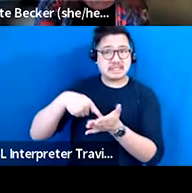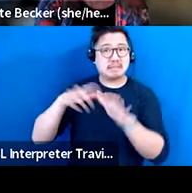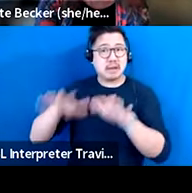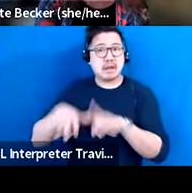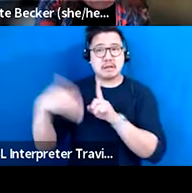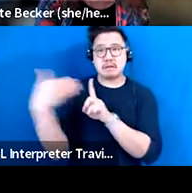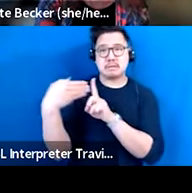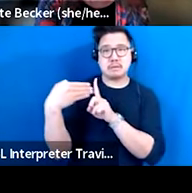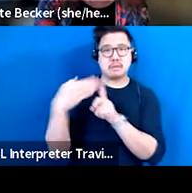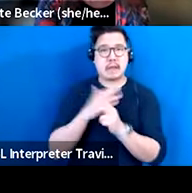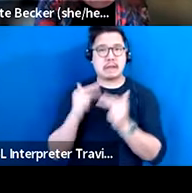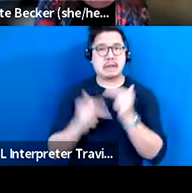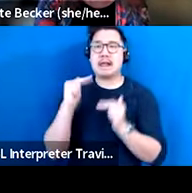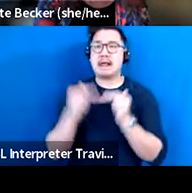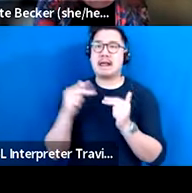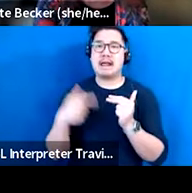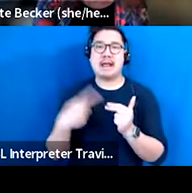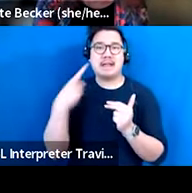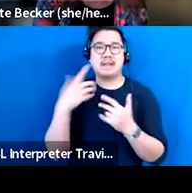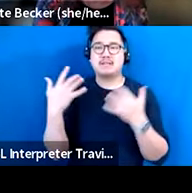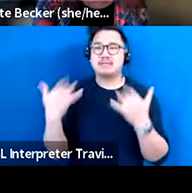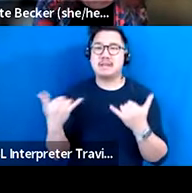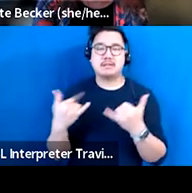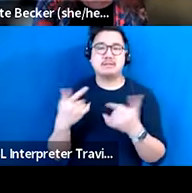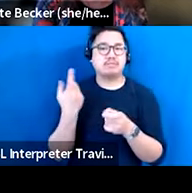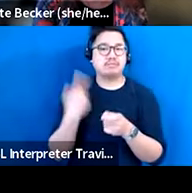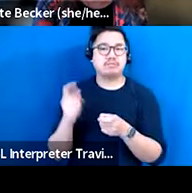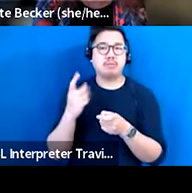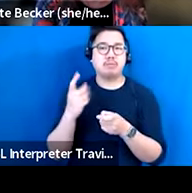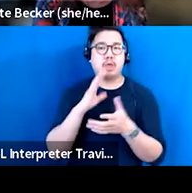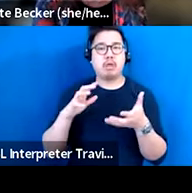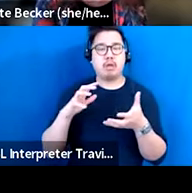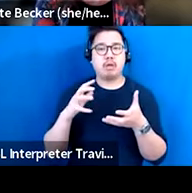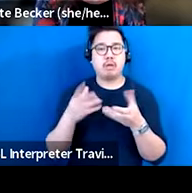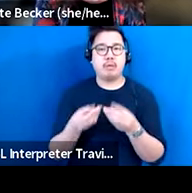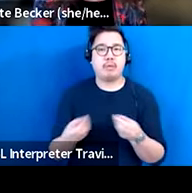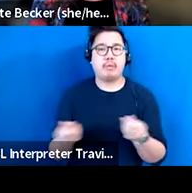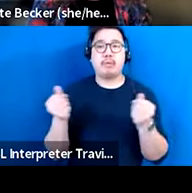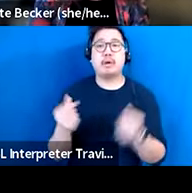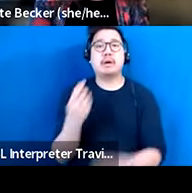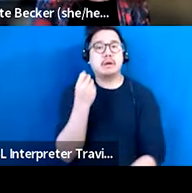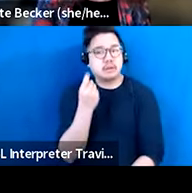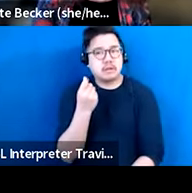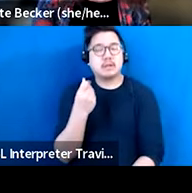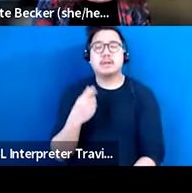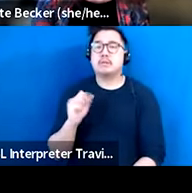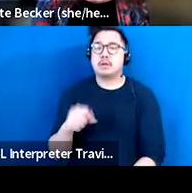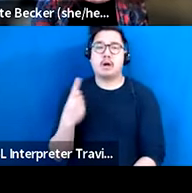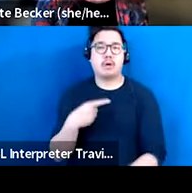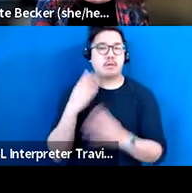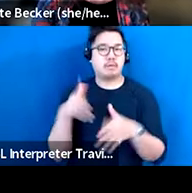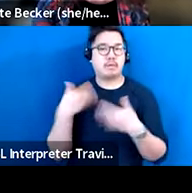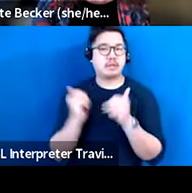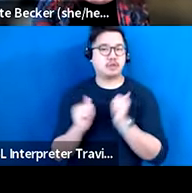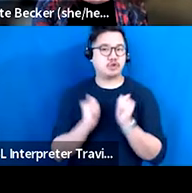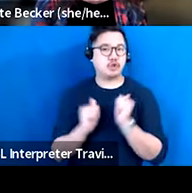platform. And I think we will always keep it. We'll always want to be able to do performances in